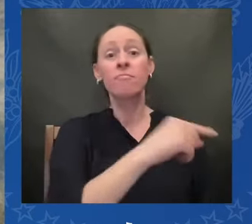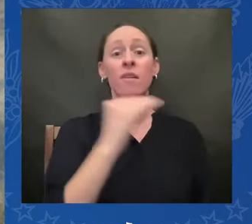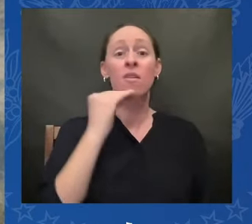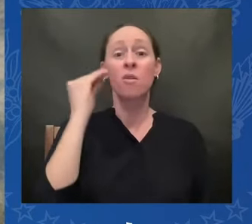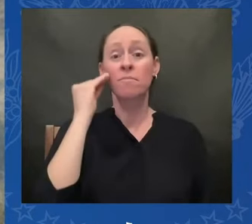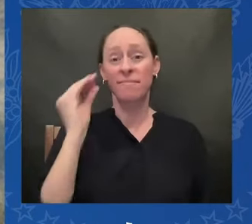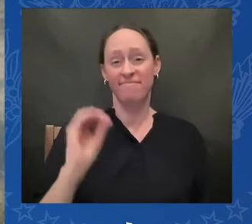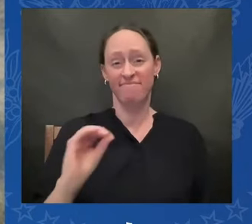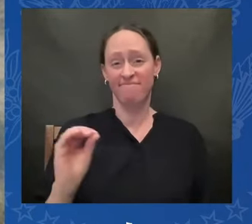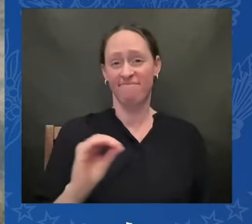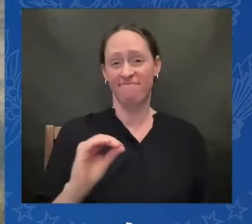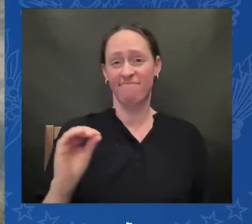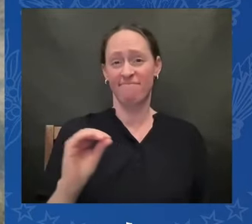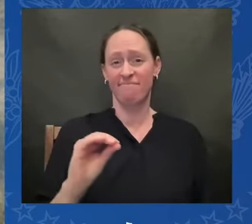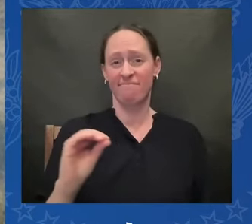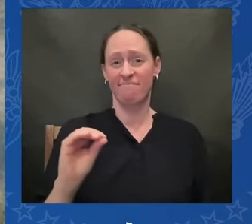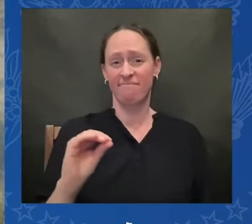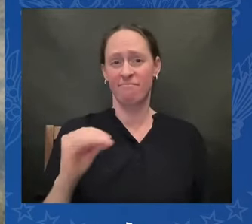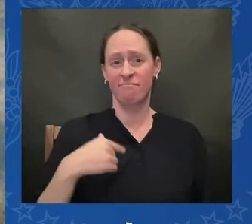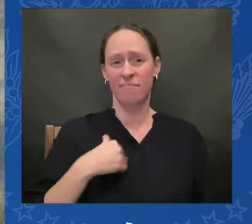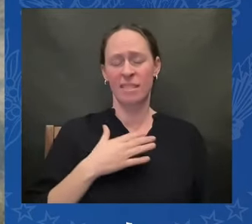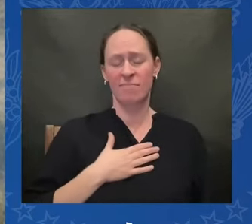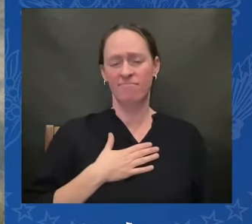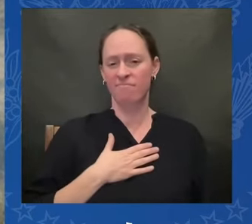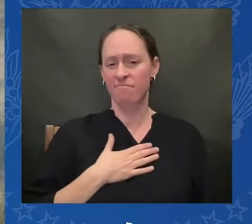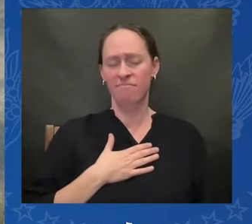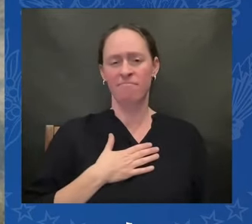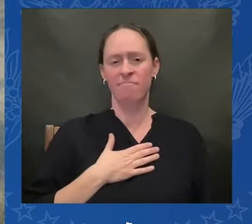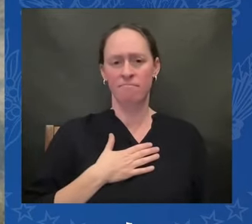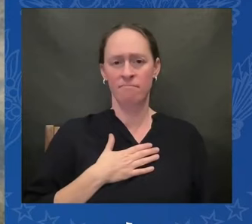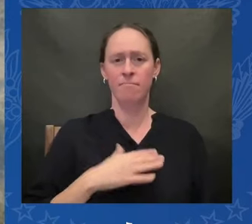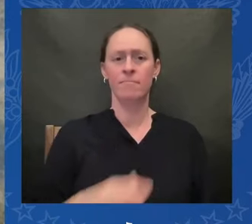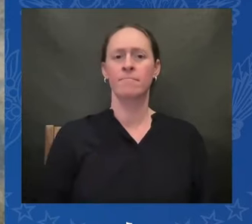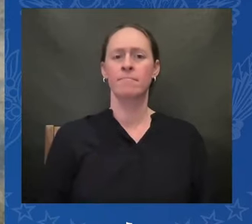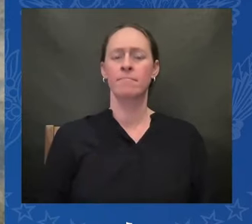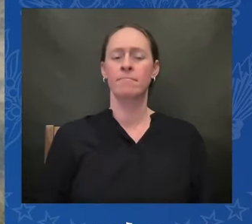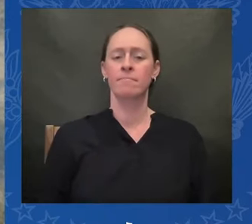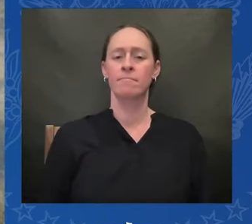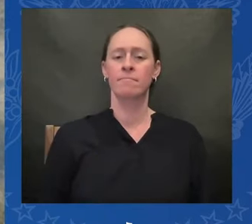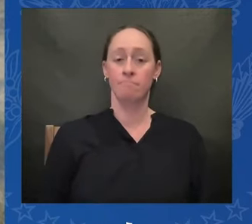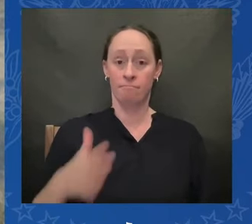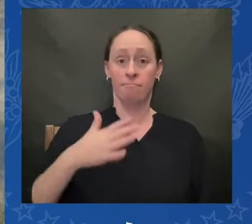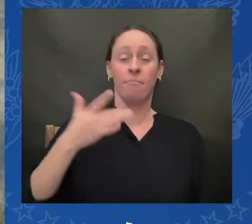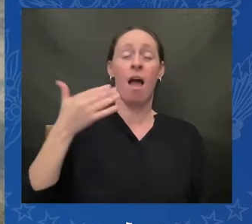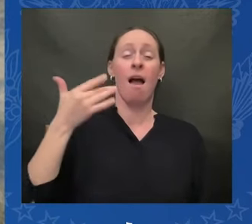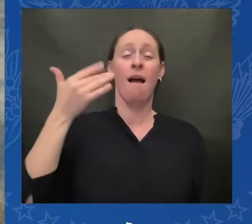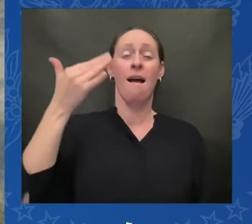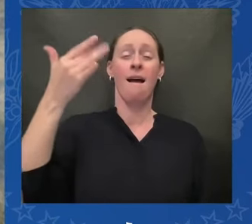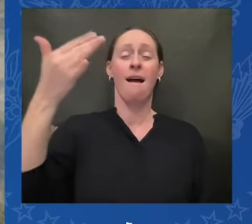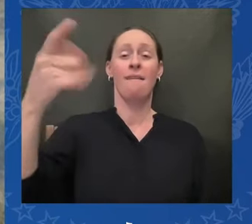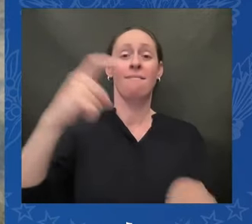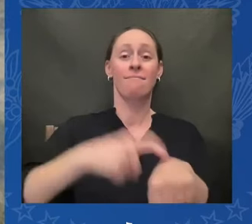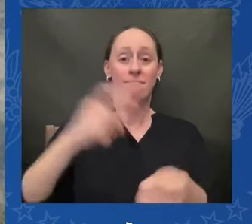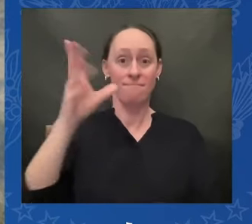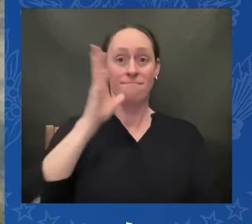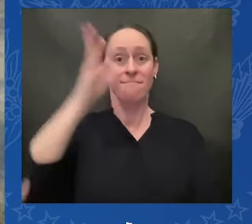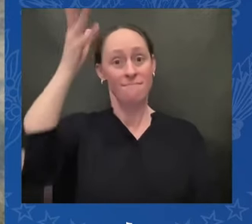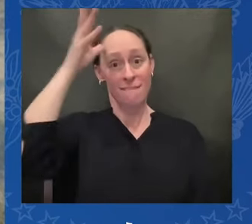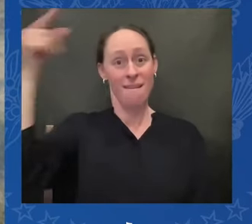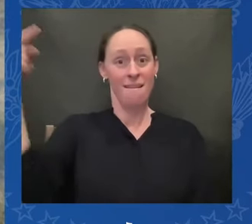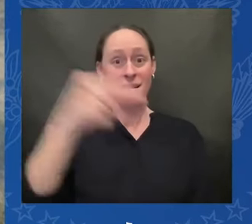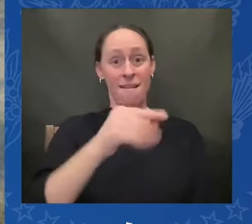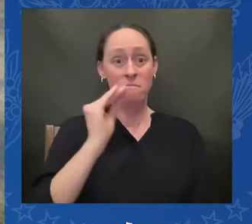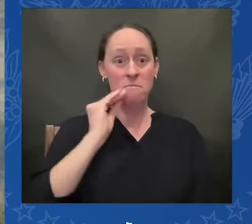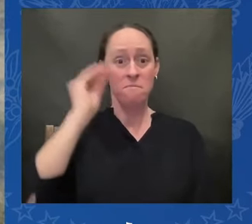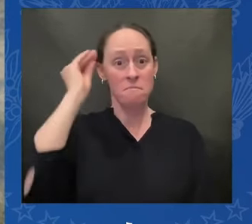like my grandparents did return home and I stand on their shoulders today as part of the boarding